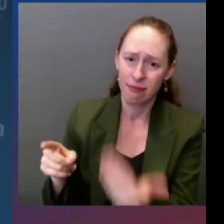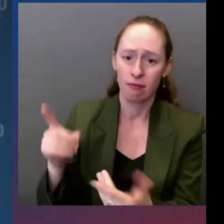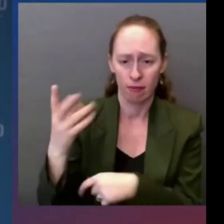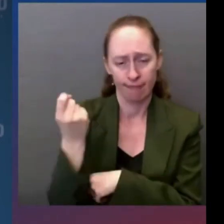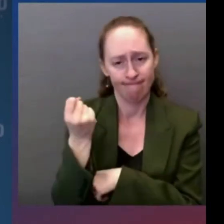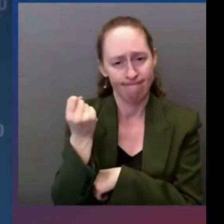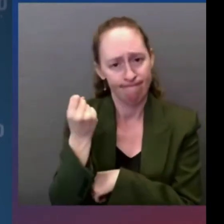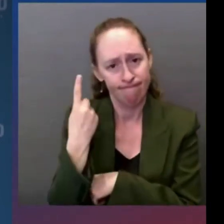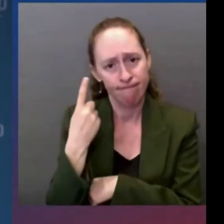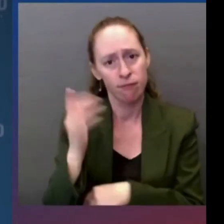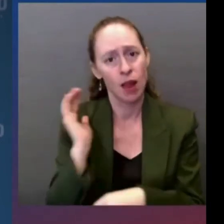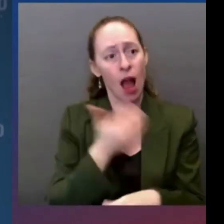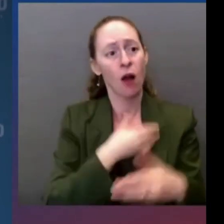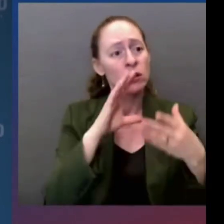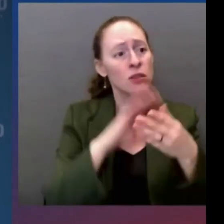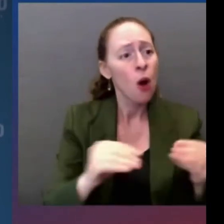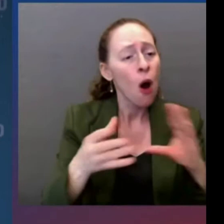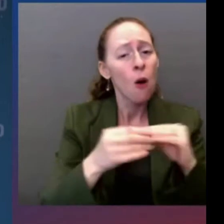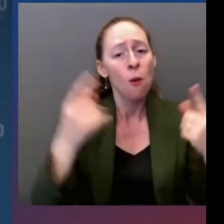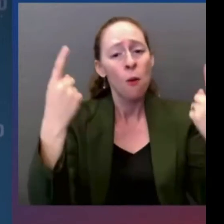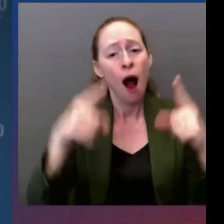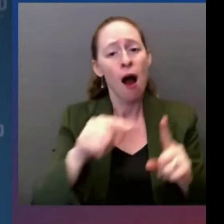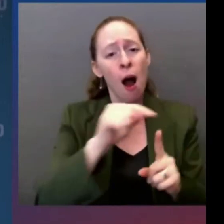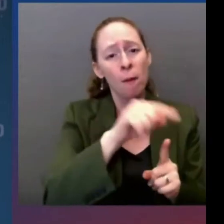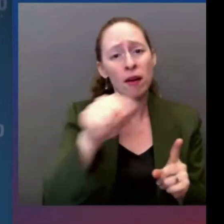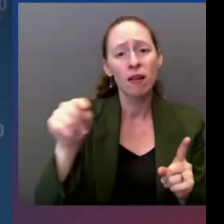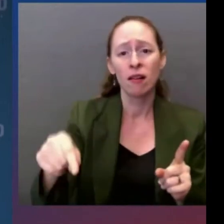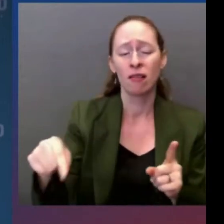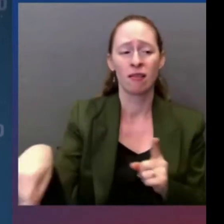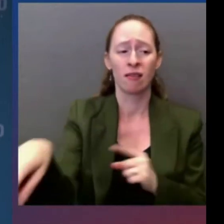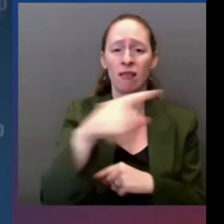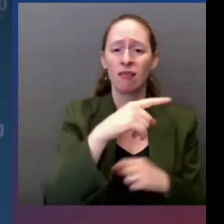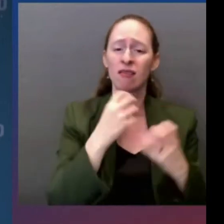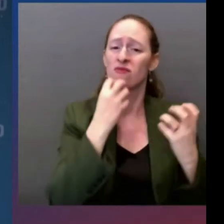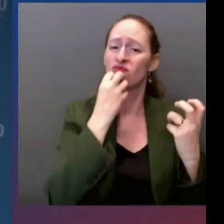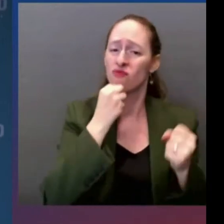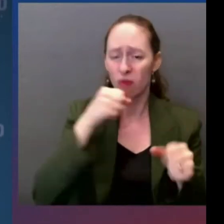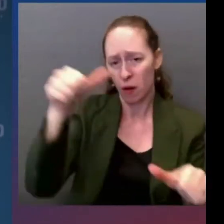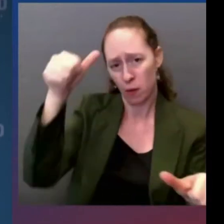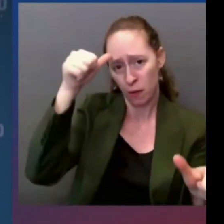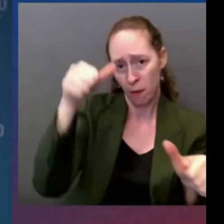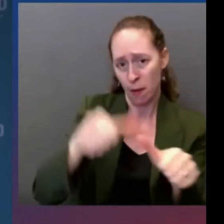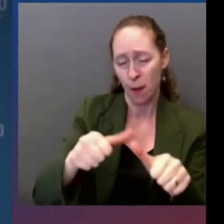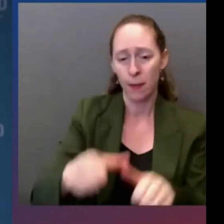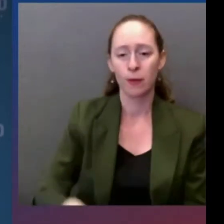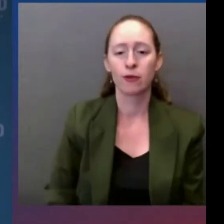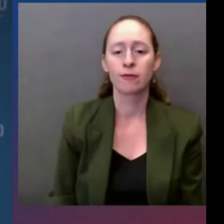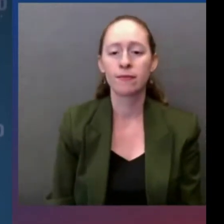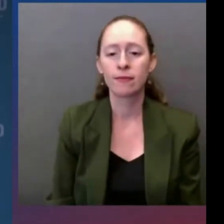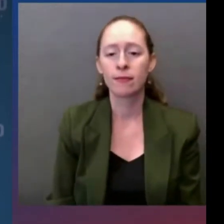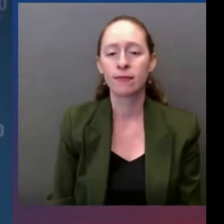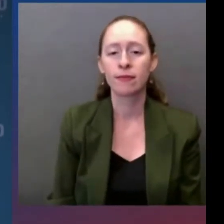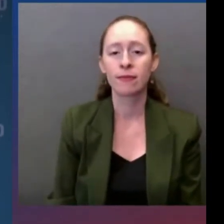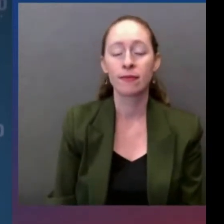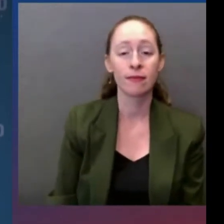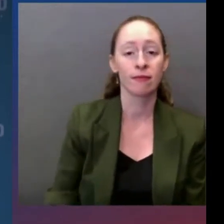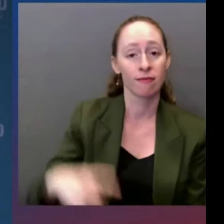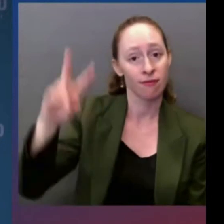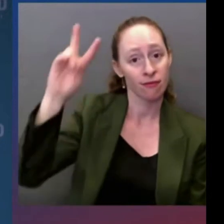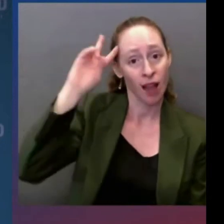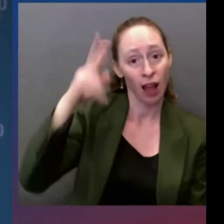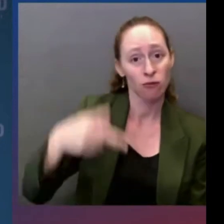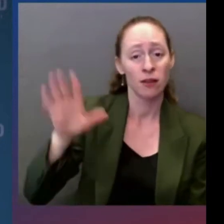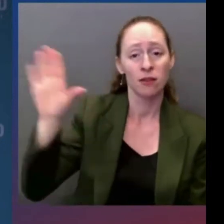are really lucky to have the leadership of our vice president. She is someone who has spent her entire career fighting for